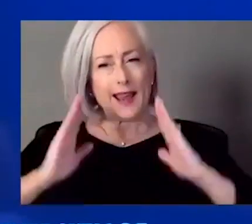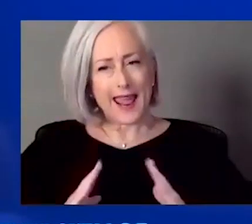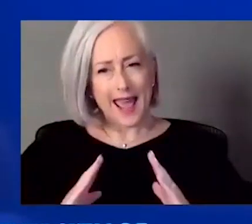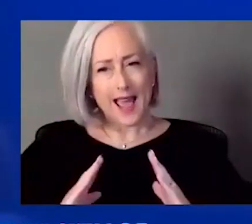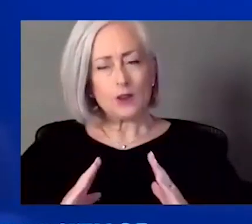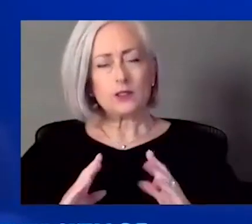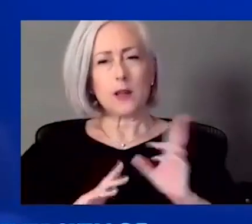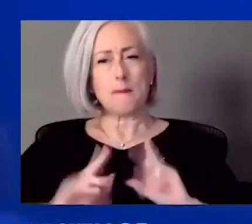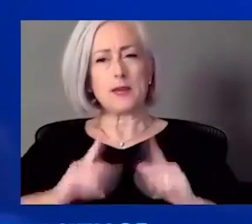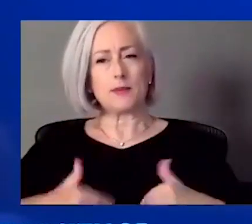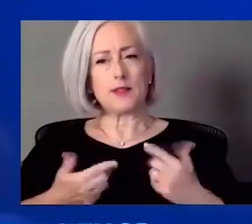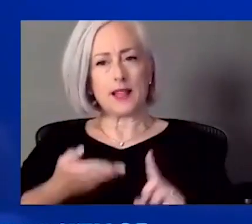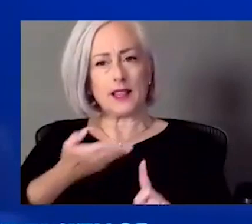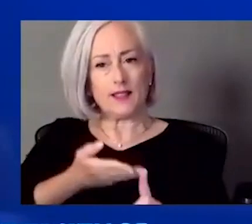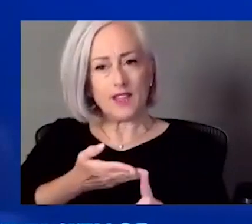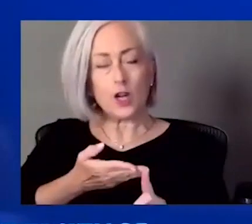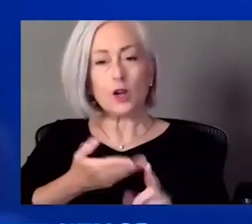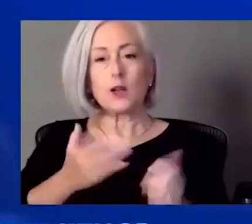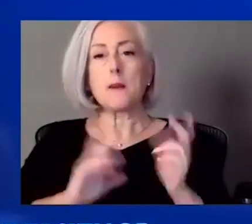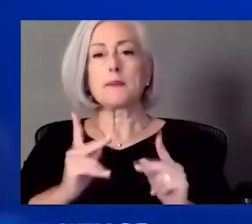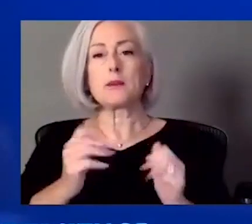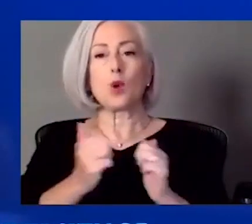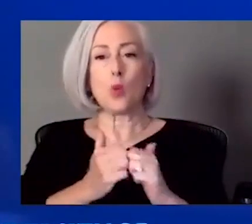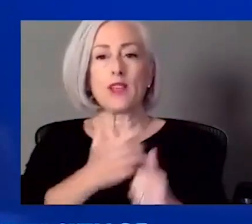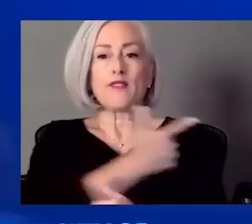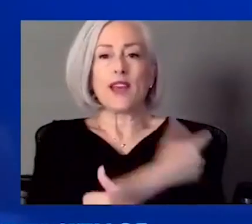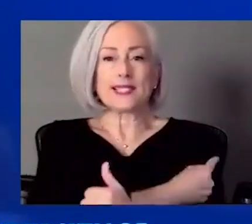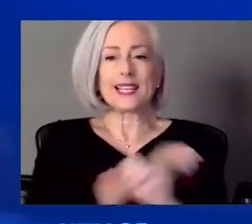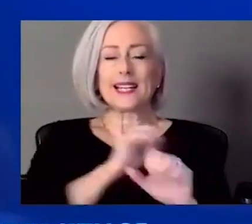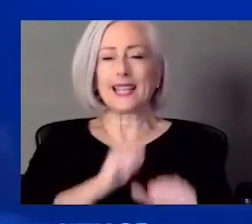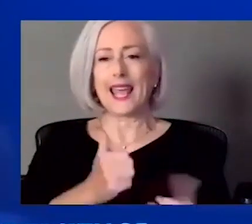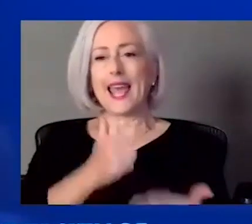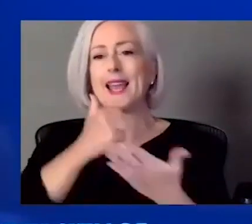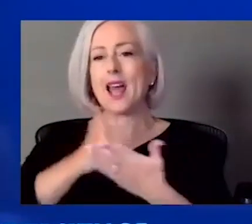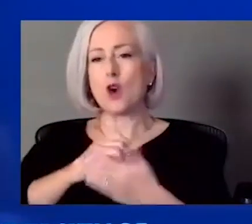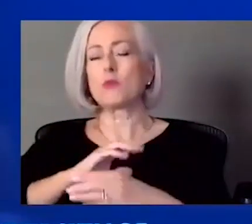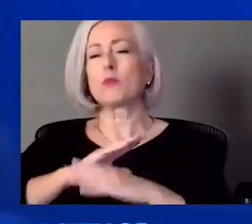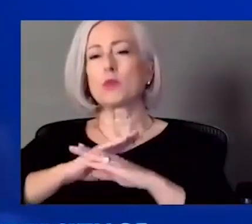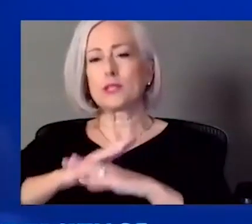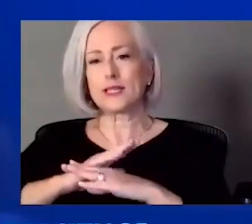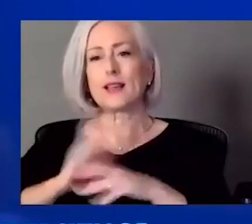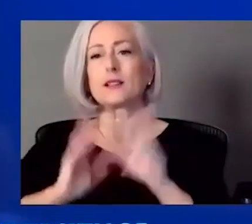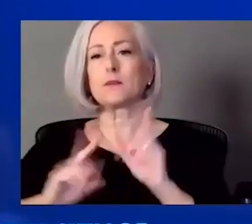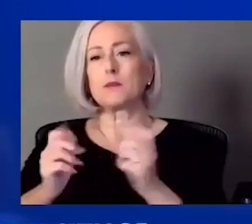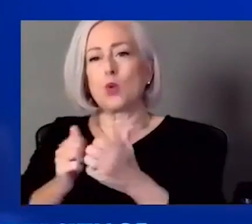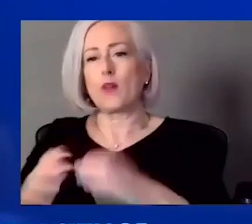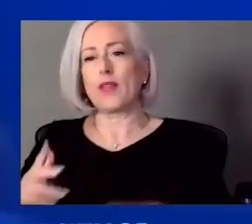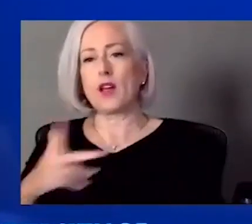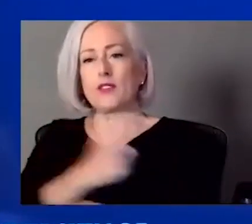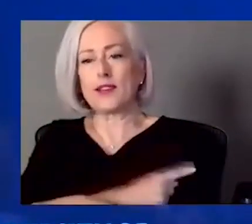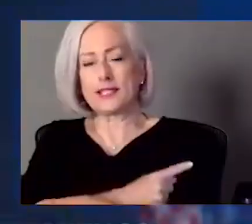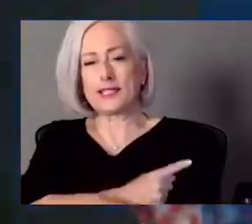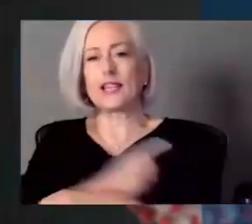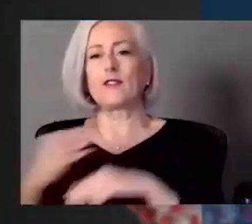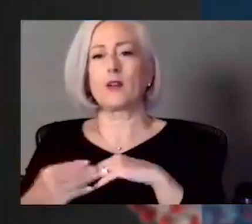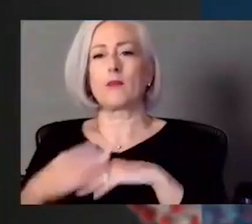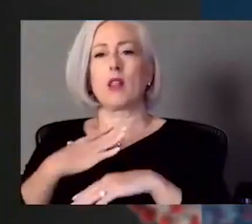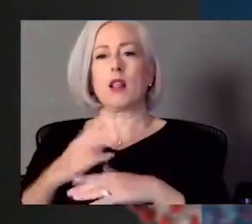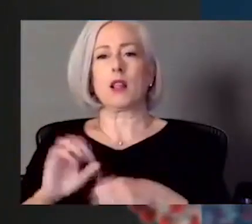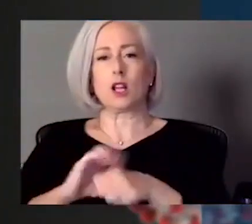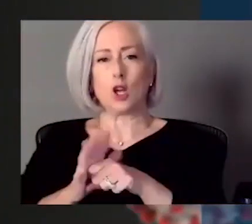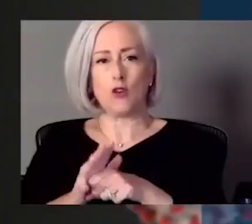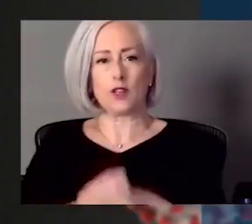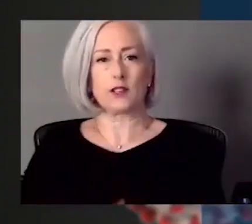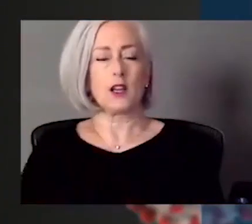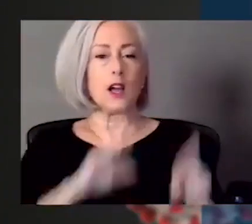unvaccinated people from, uh, the risk of getting infected as well. A report published by Fair Health shows the odds